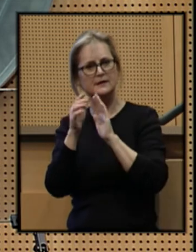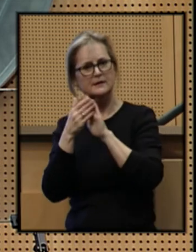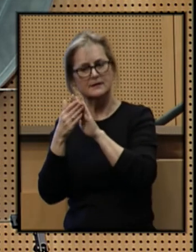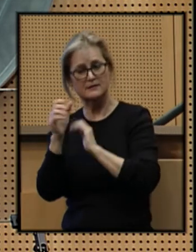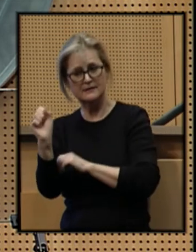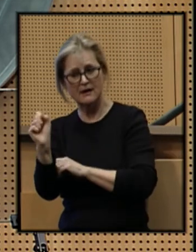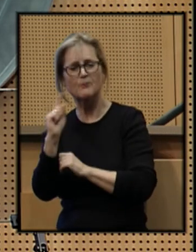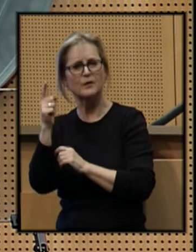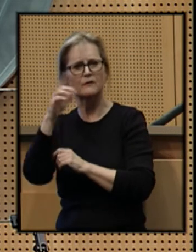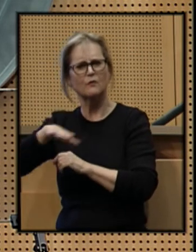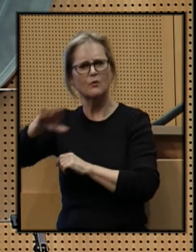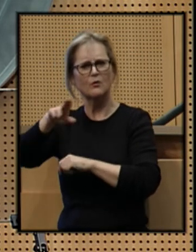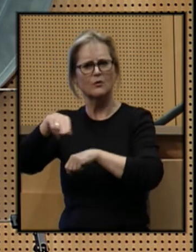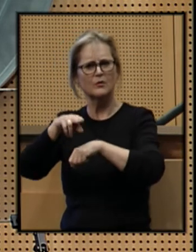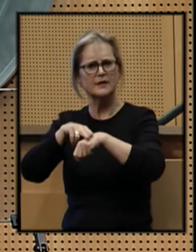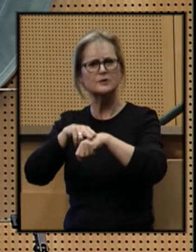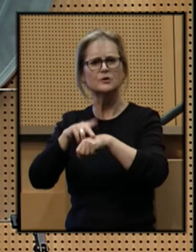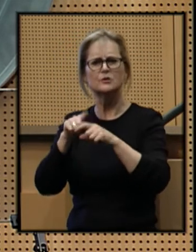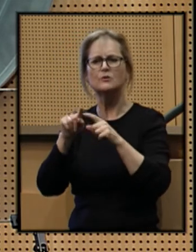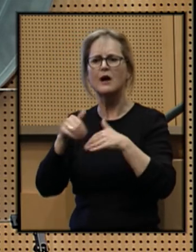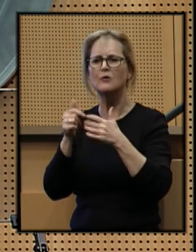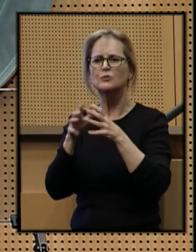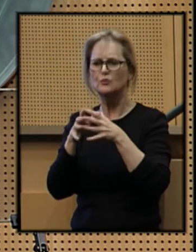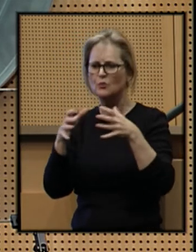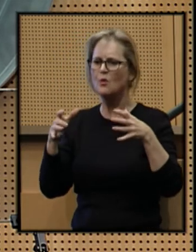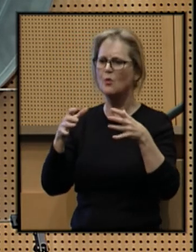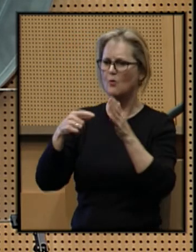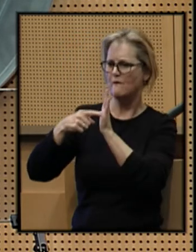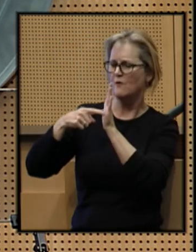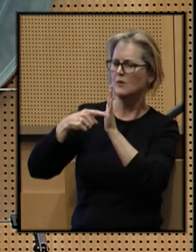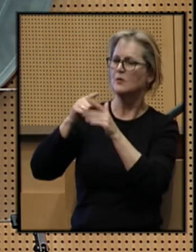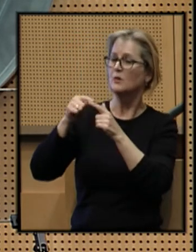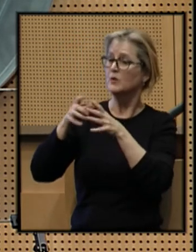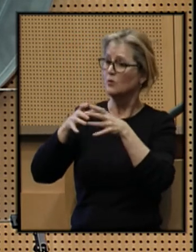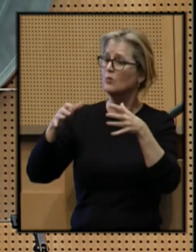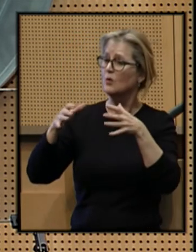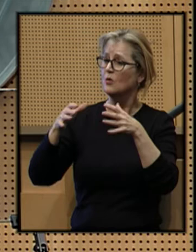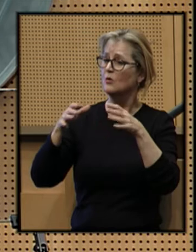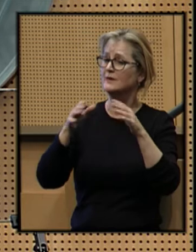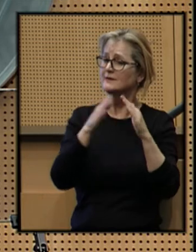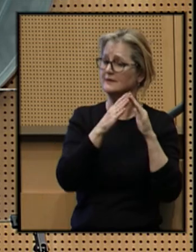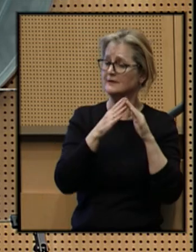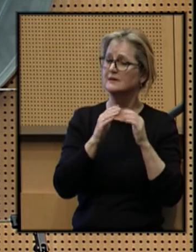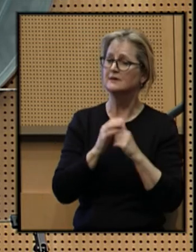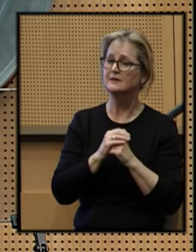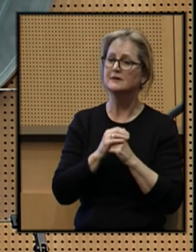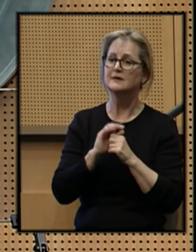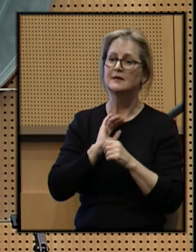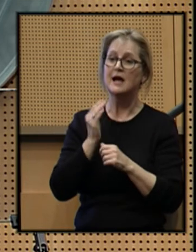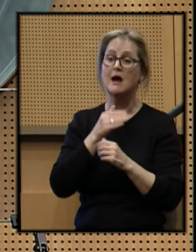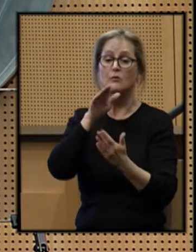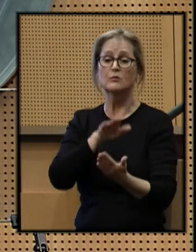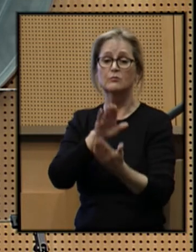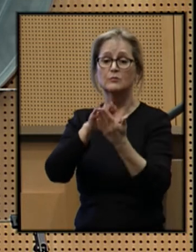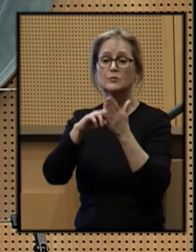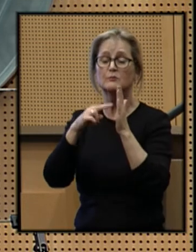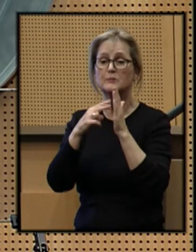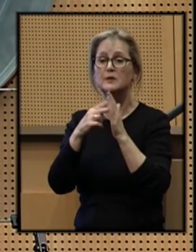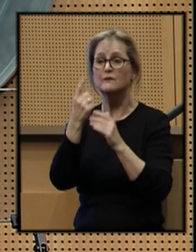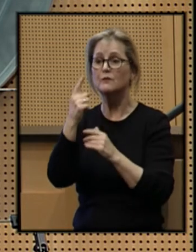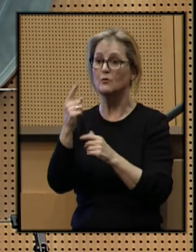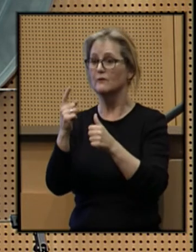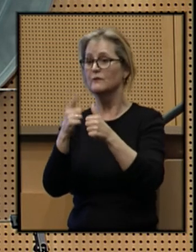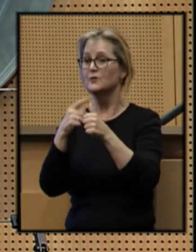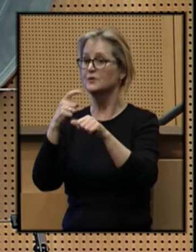but for the nation. About how to grow affordably when we grow as a city. Our approach means that for the